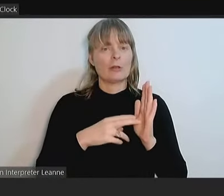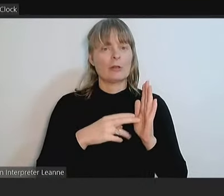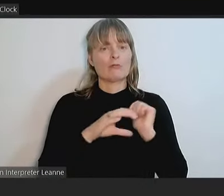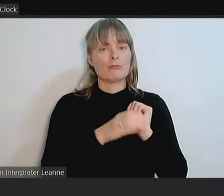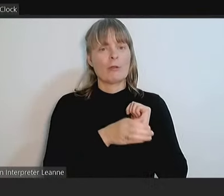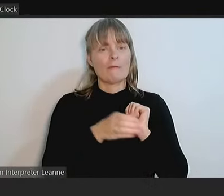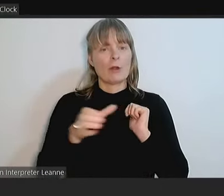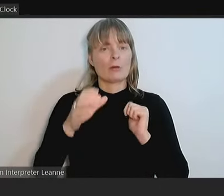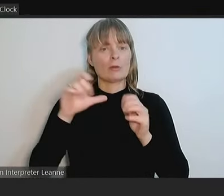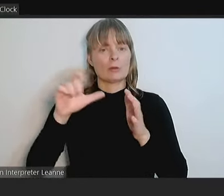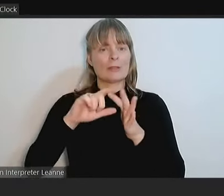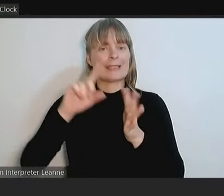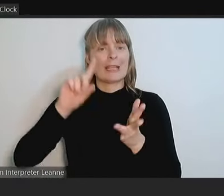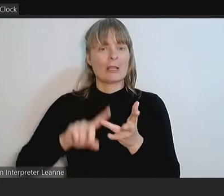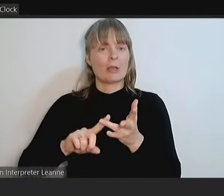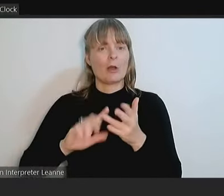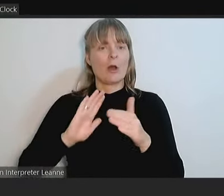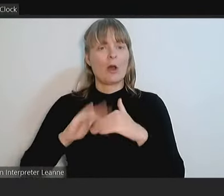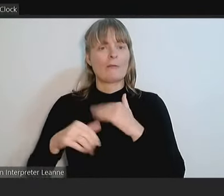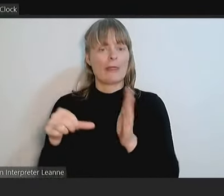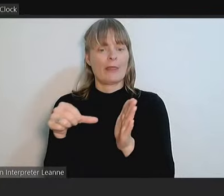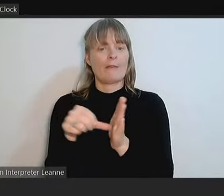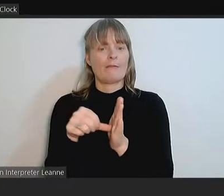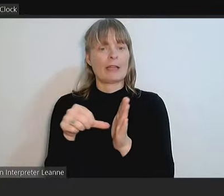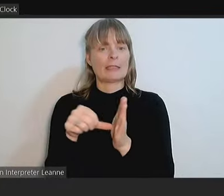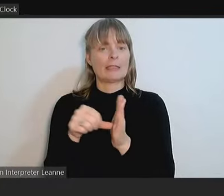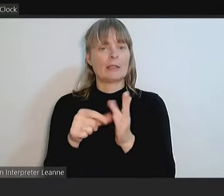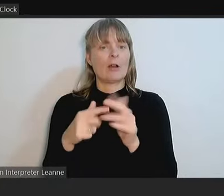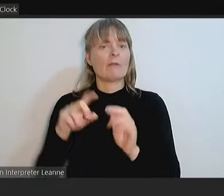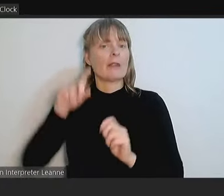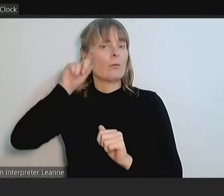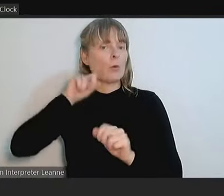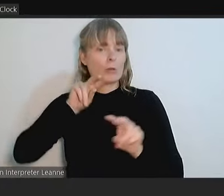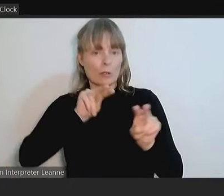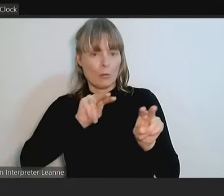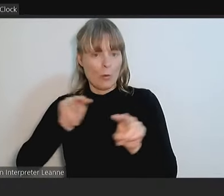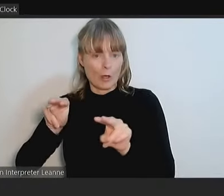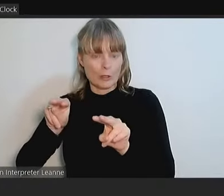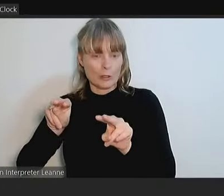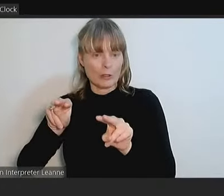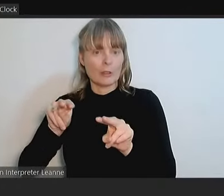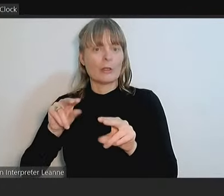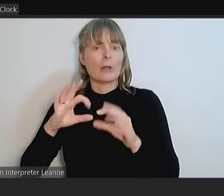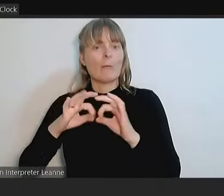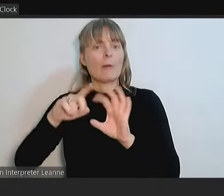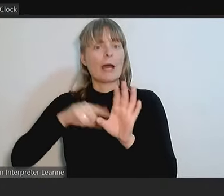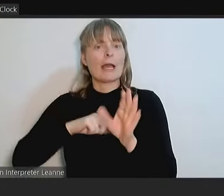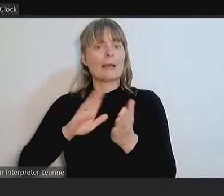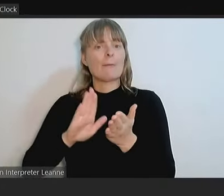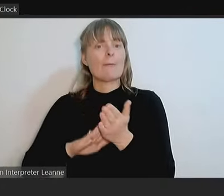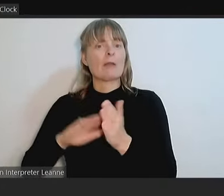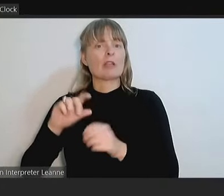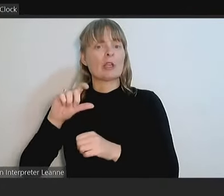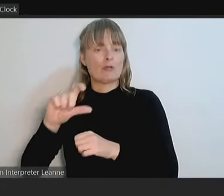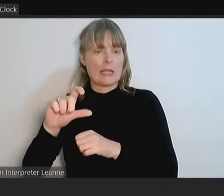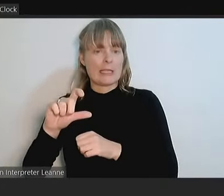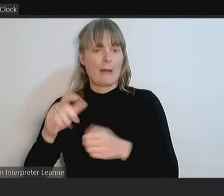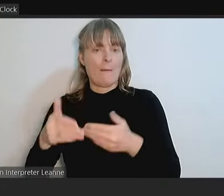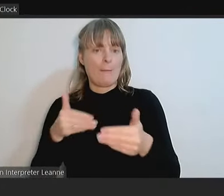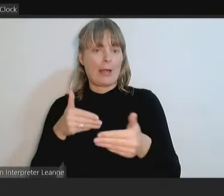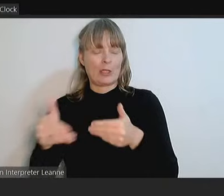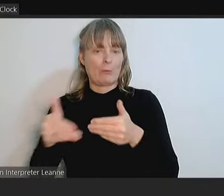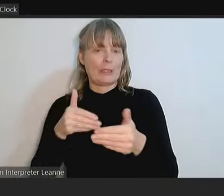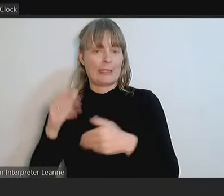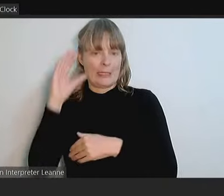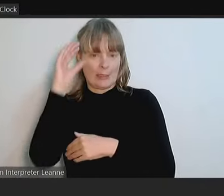response concerning the funding of the Water Watch program via the Mary Creek Management Committee, MCMC. I move the